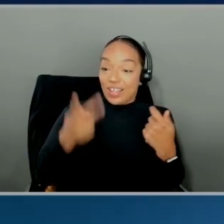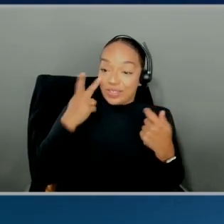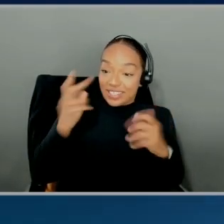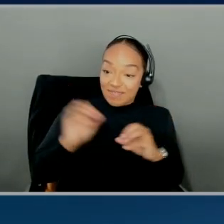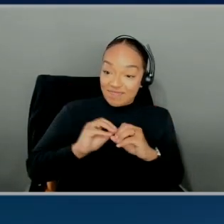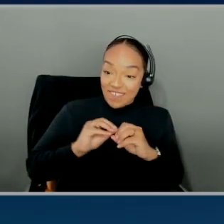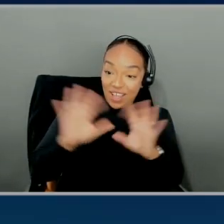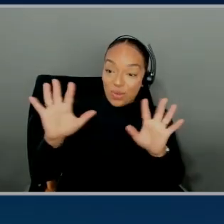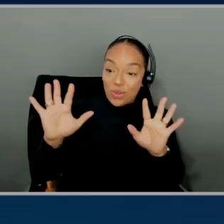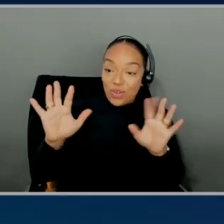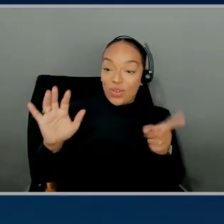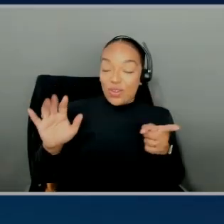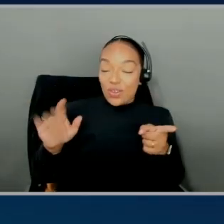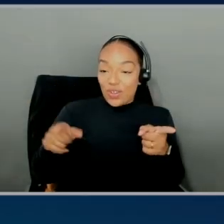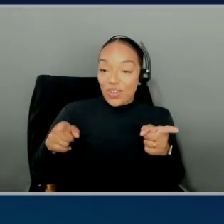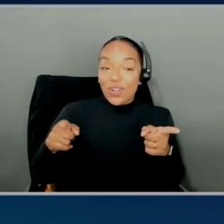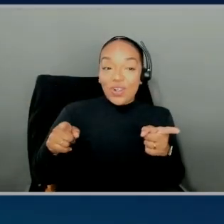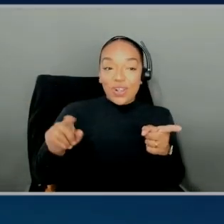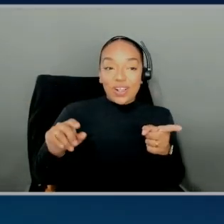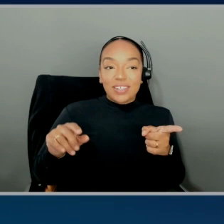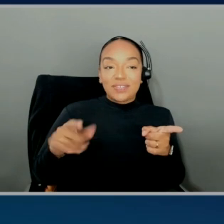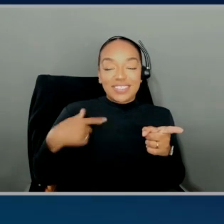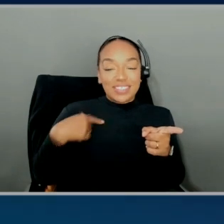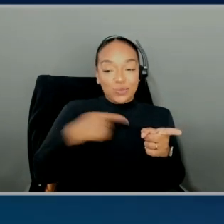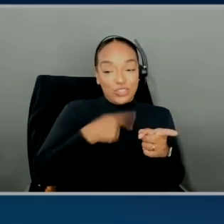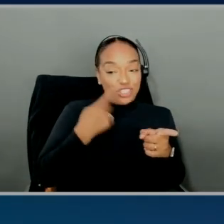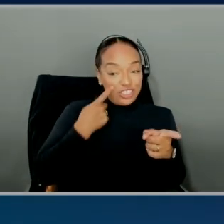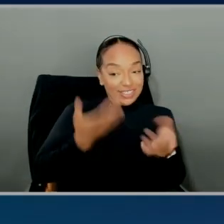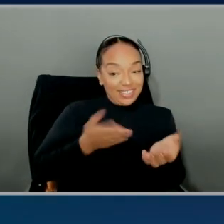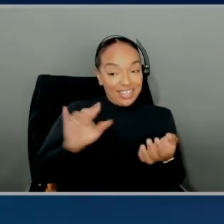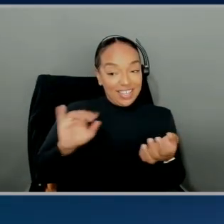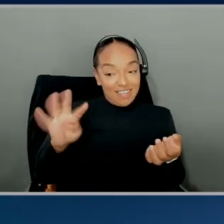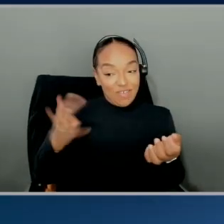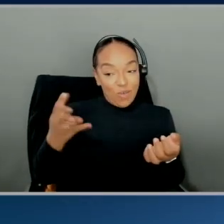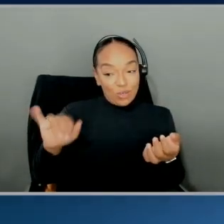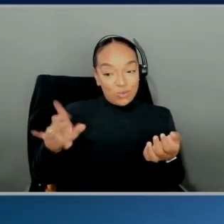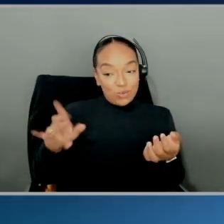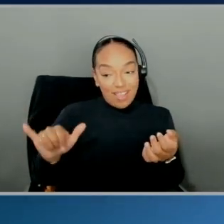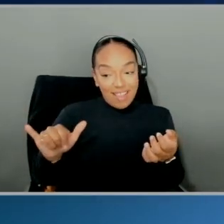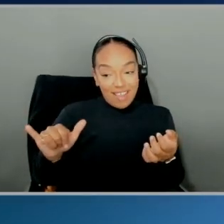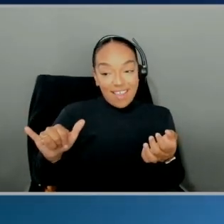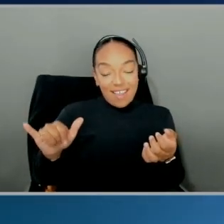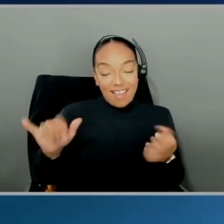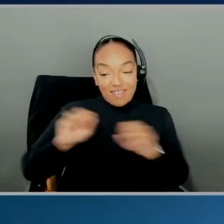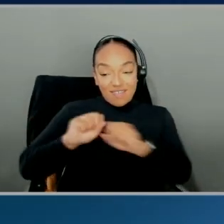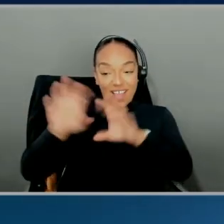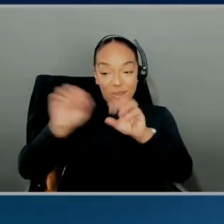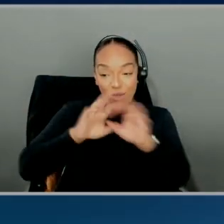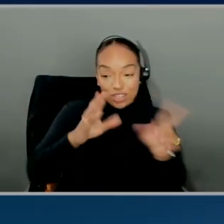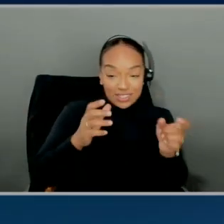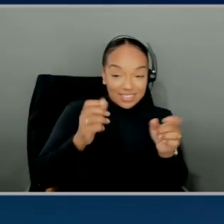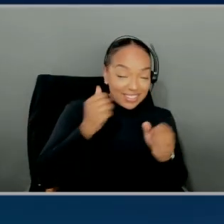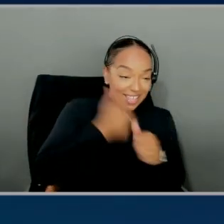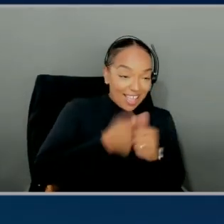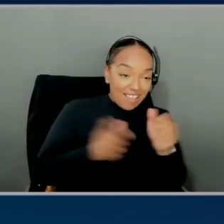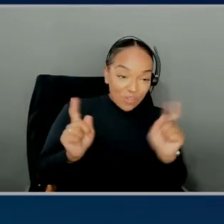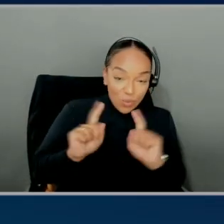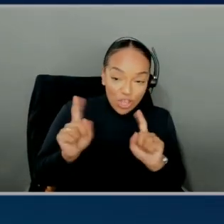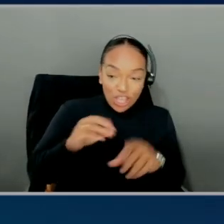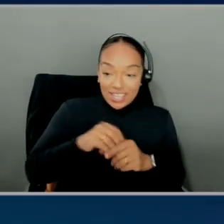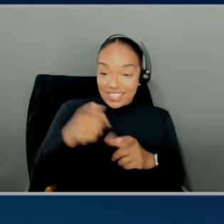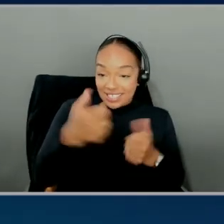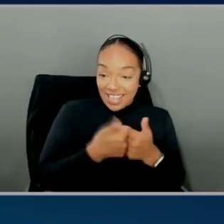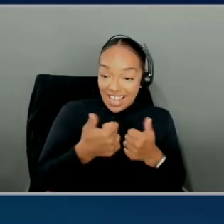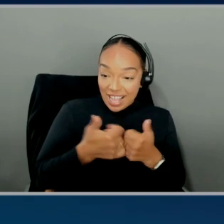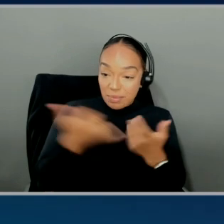Oh, my gosh. In the US, we had 4th of July. There were fireworks everywhere. And you've got fireworks inside the game. So it's celebrating you. It's celebrating. It's very timely, these